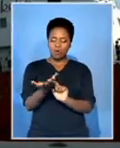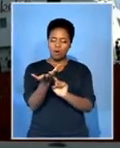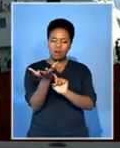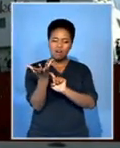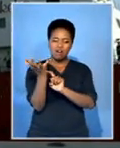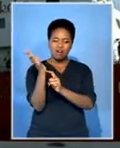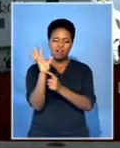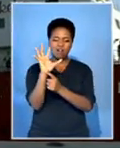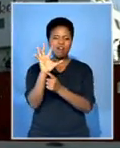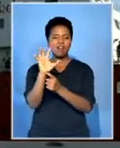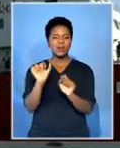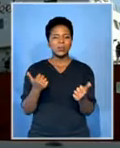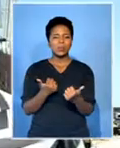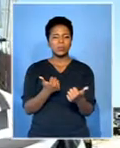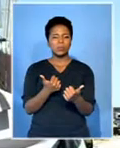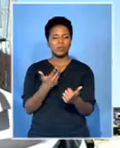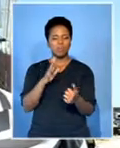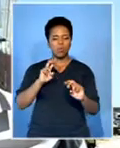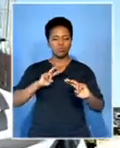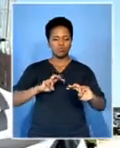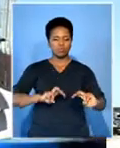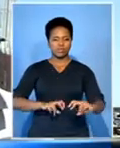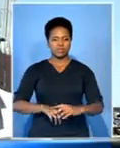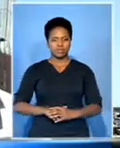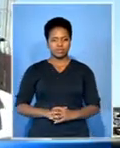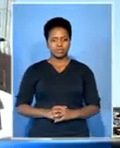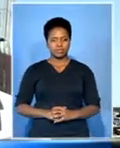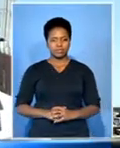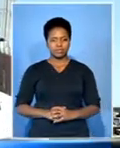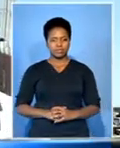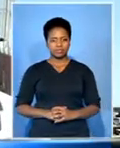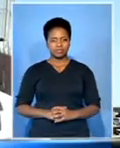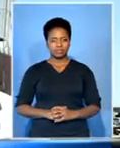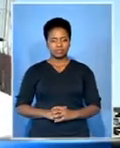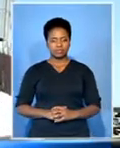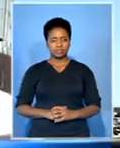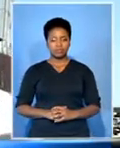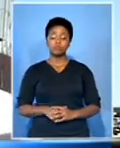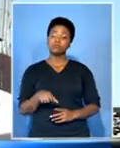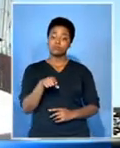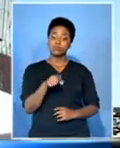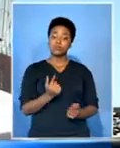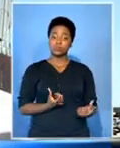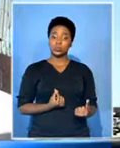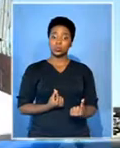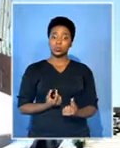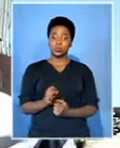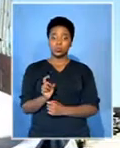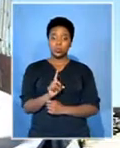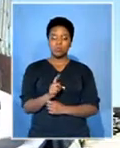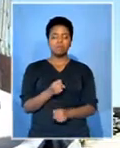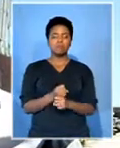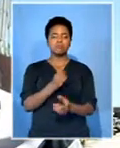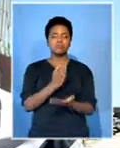Antarctic research base. The radar base is used to study the ionosphere. It's a nature radar so we can bounce the signal off the ionosphere and get